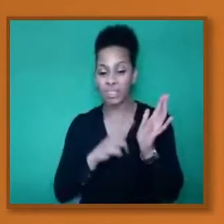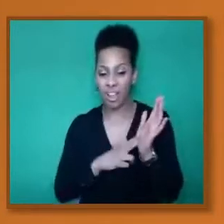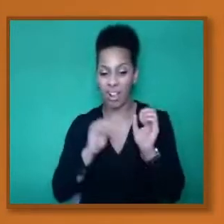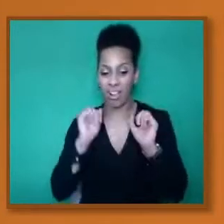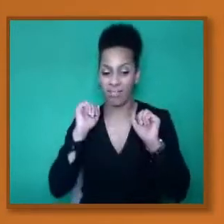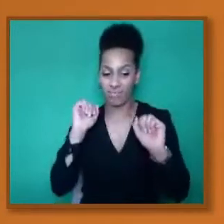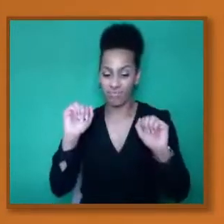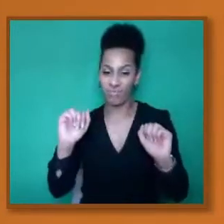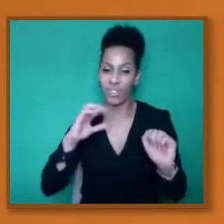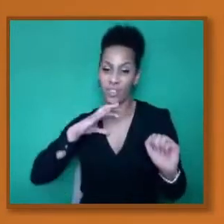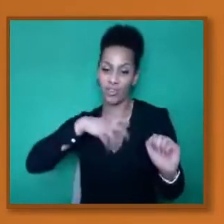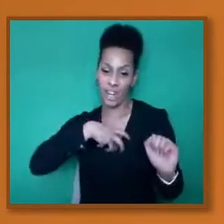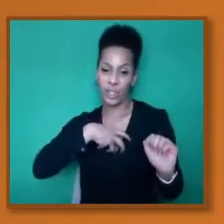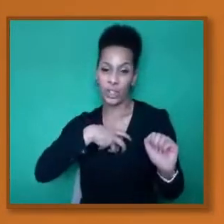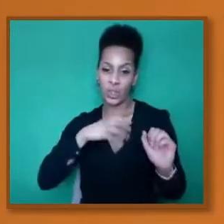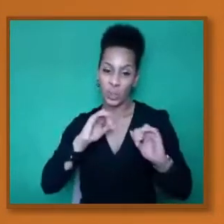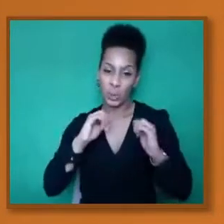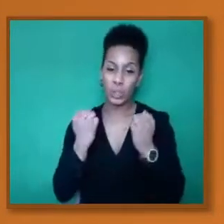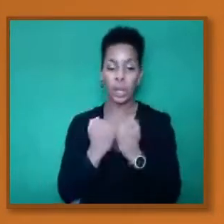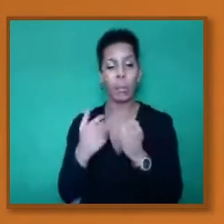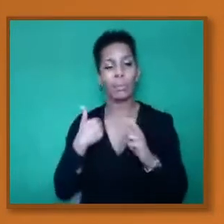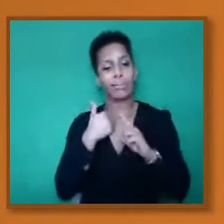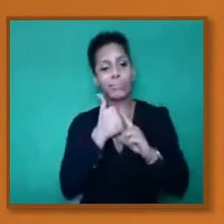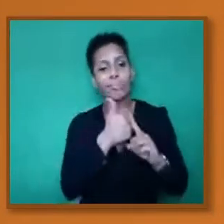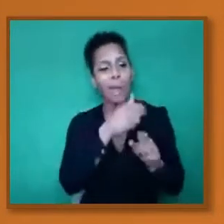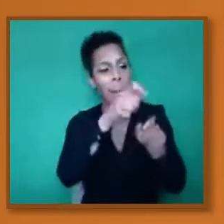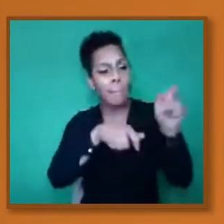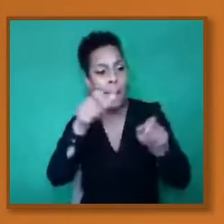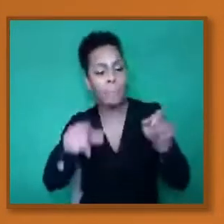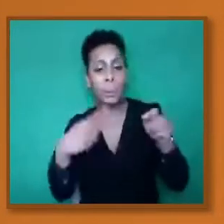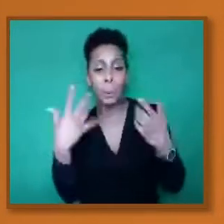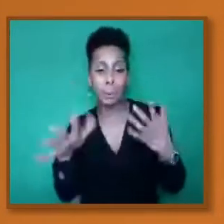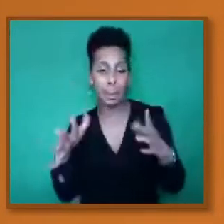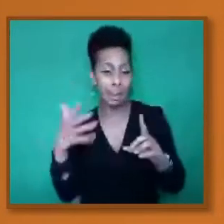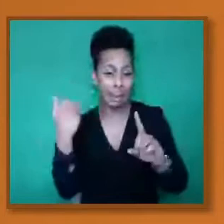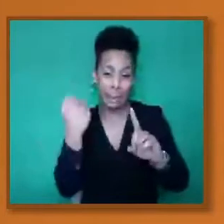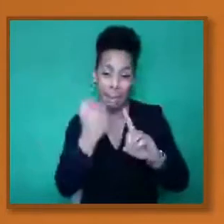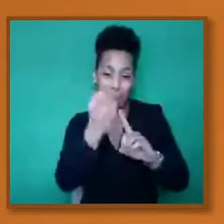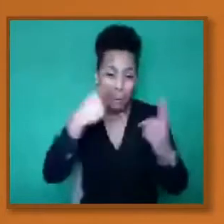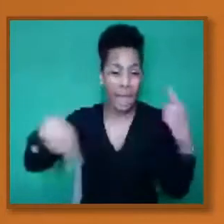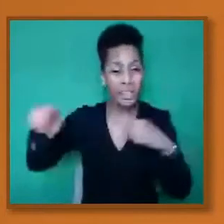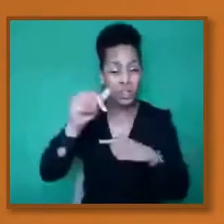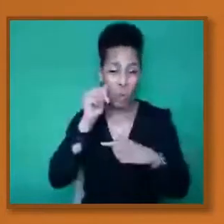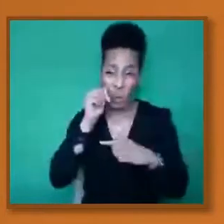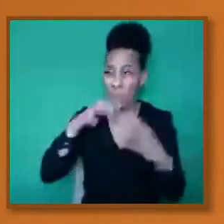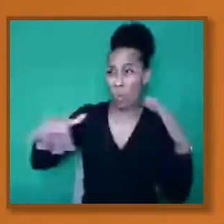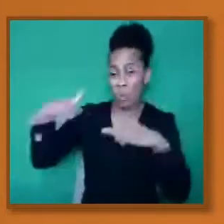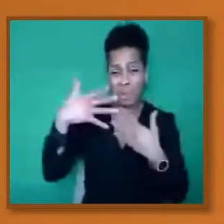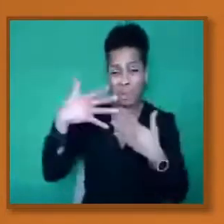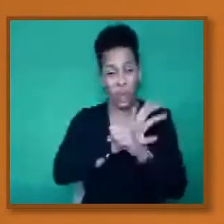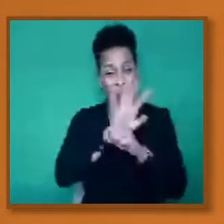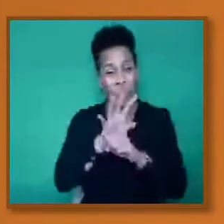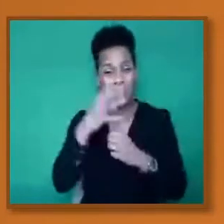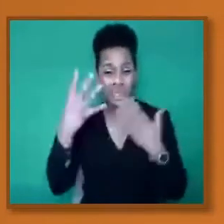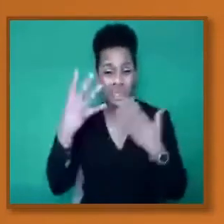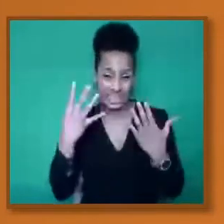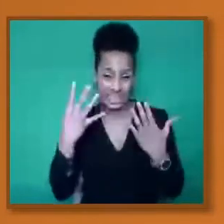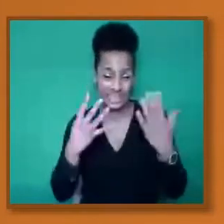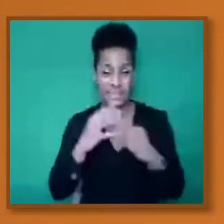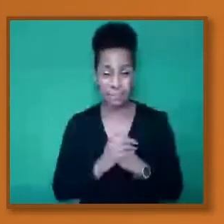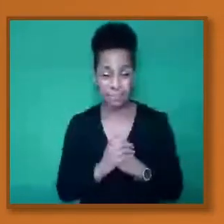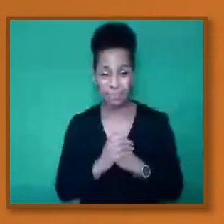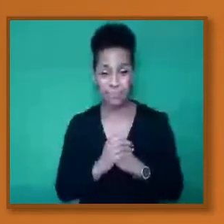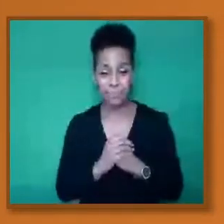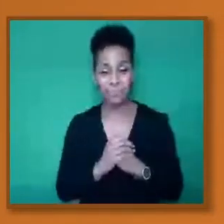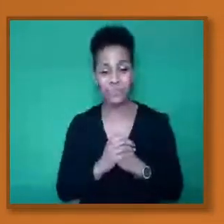have been impacted, like a lot of the country, with COVID-19. I would like to welcome